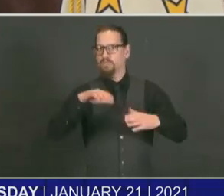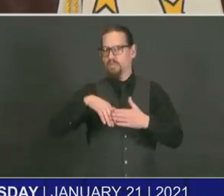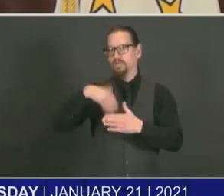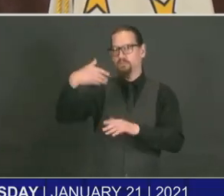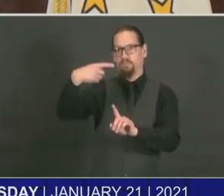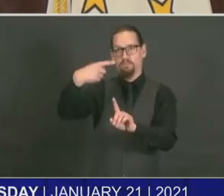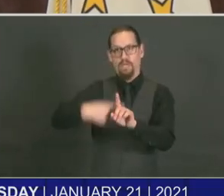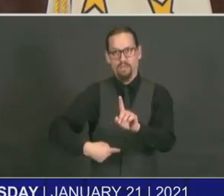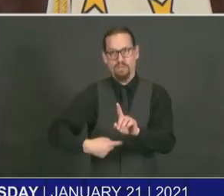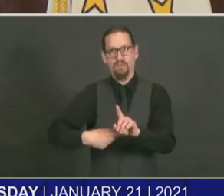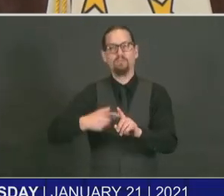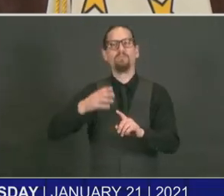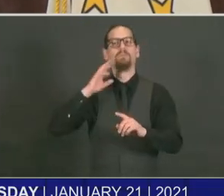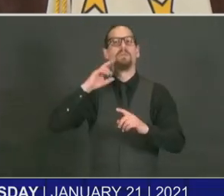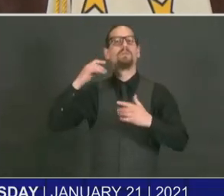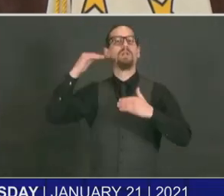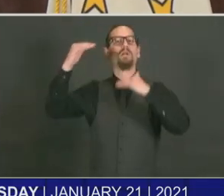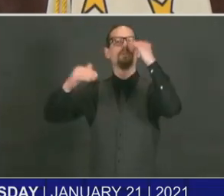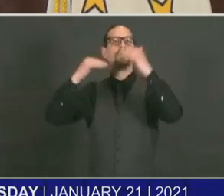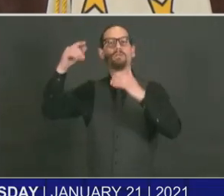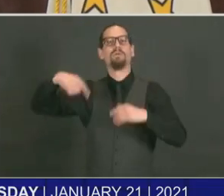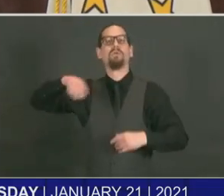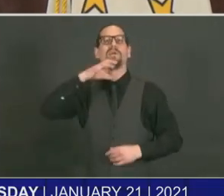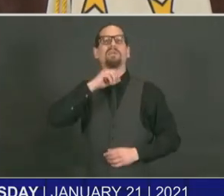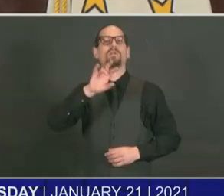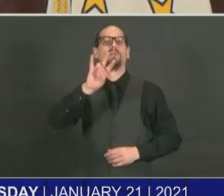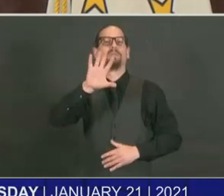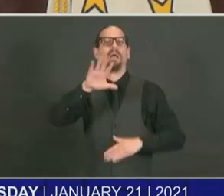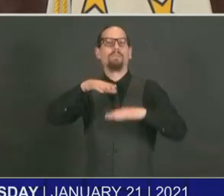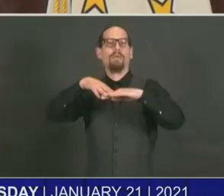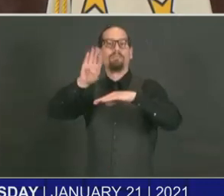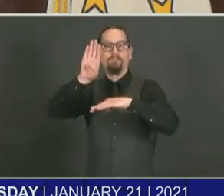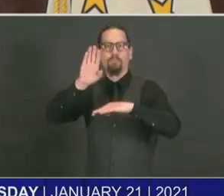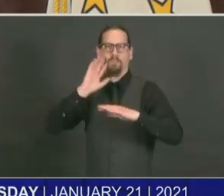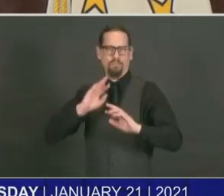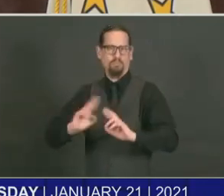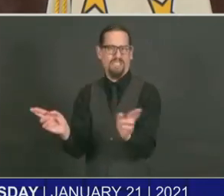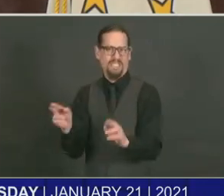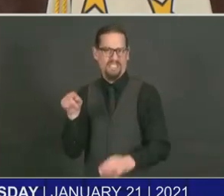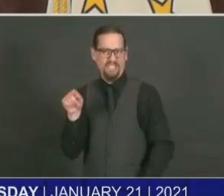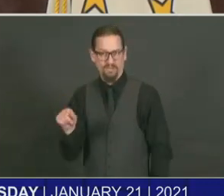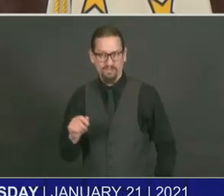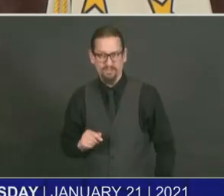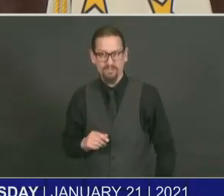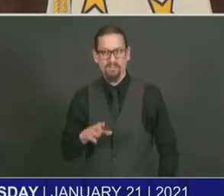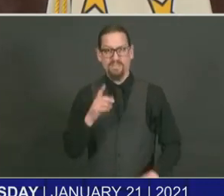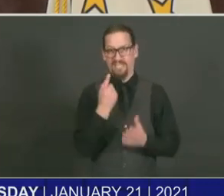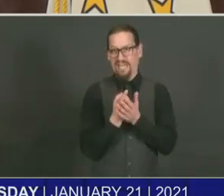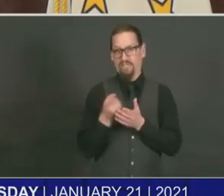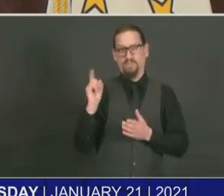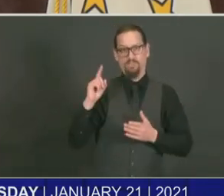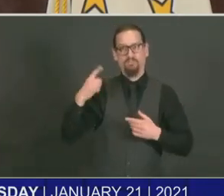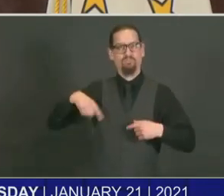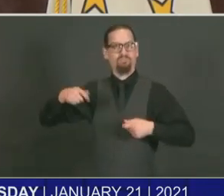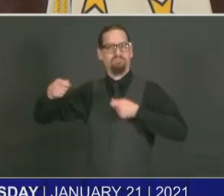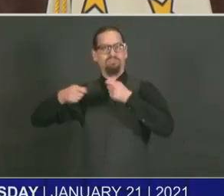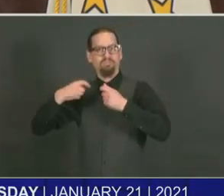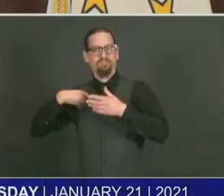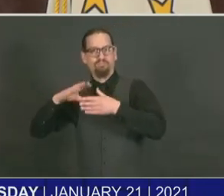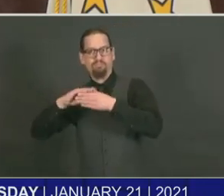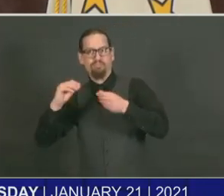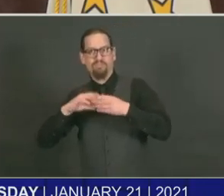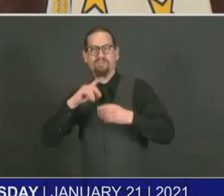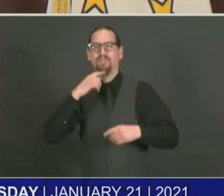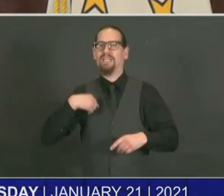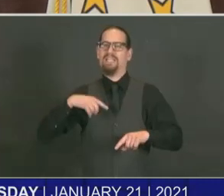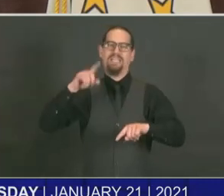and older. As the director said last week, it would not be honest or fair of us here at the Department of Health and the state to tell all